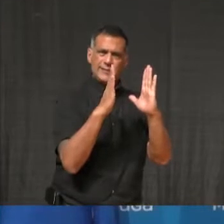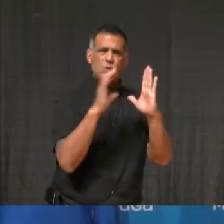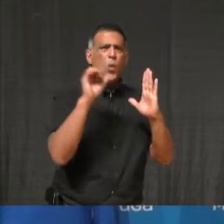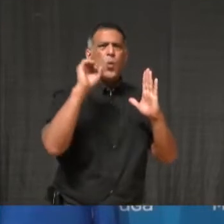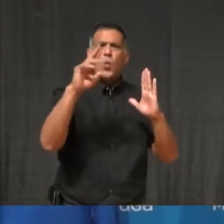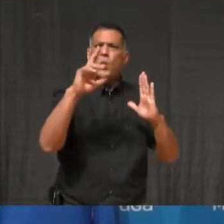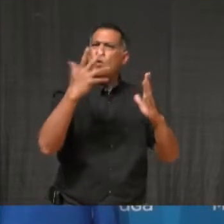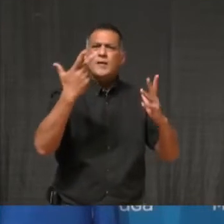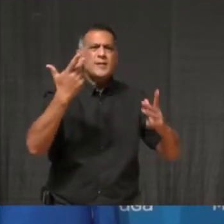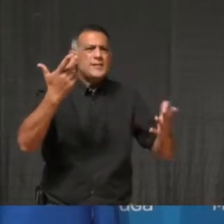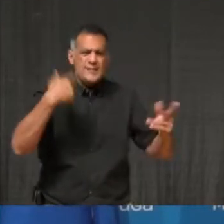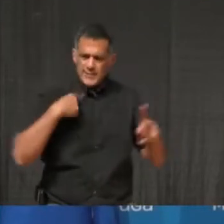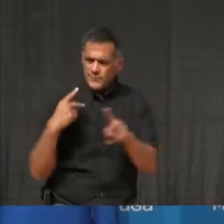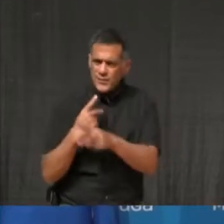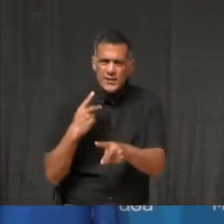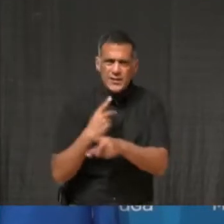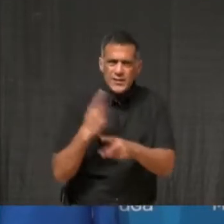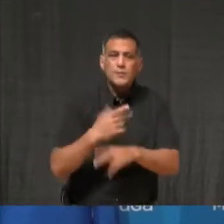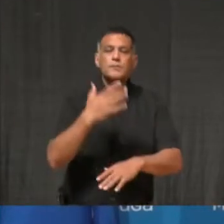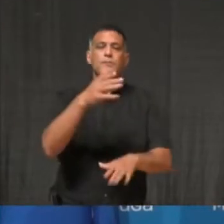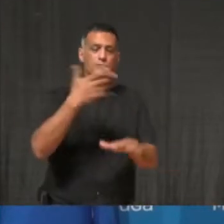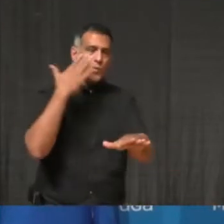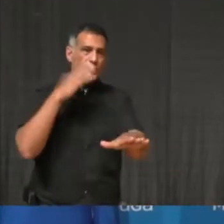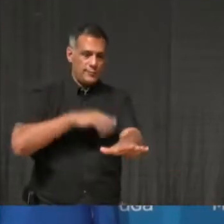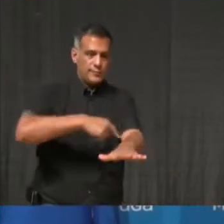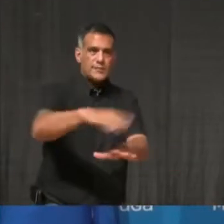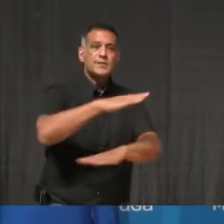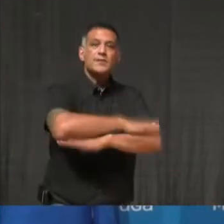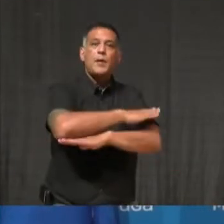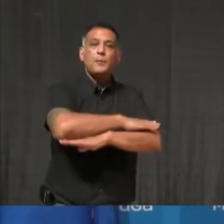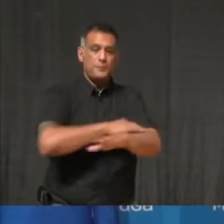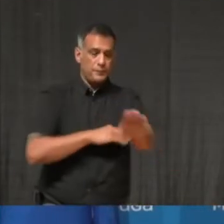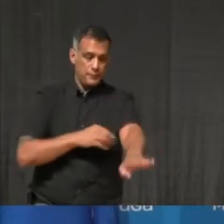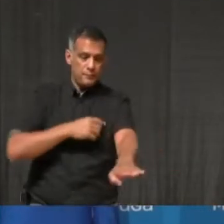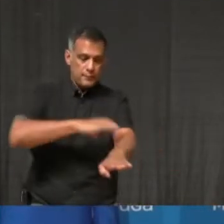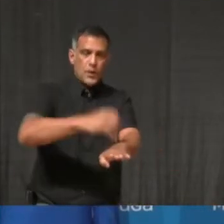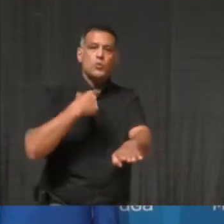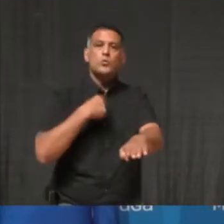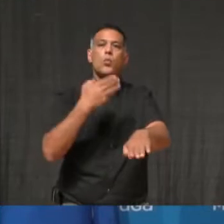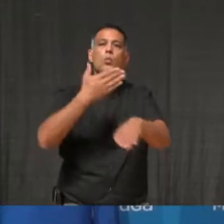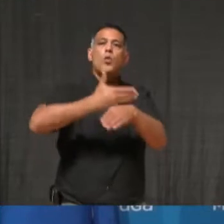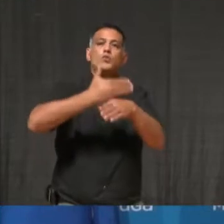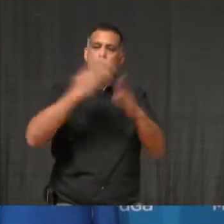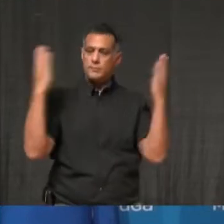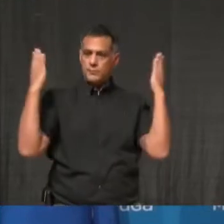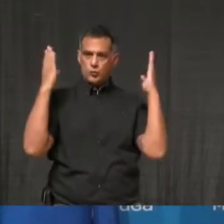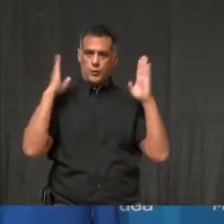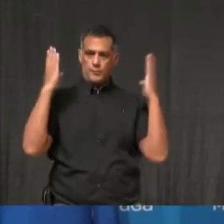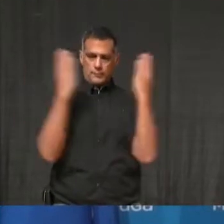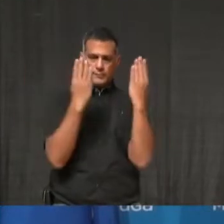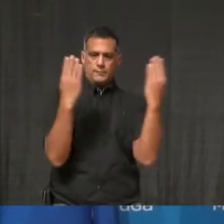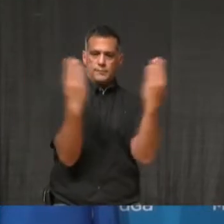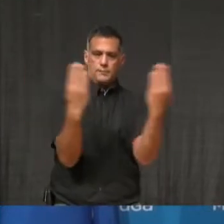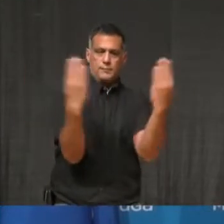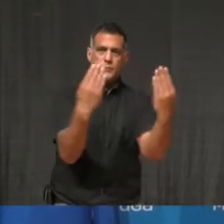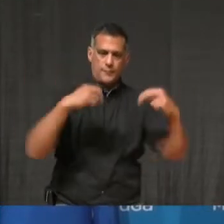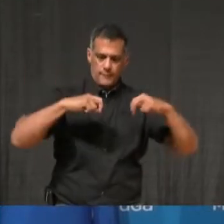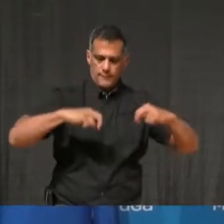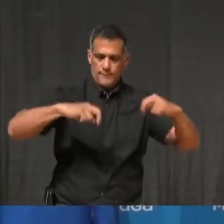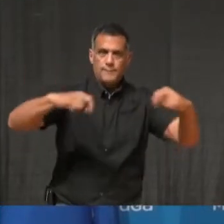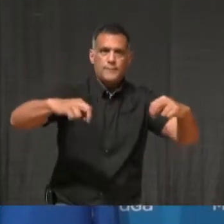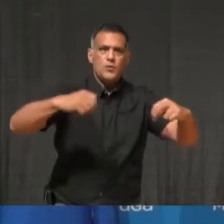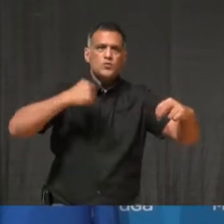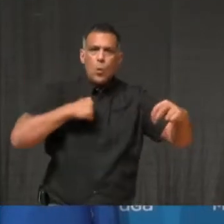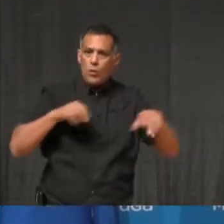additional closures. Should case counts increase and further closures be recommended, we ask that those